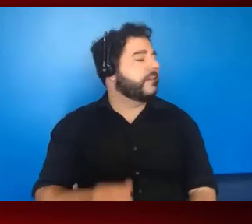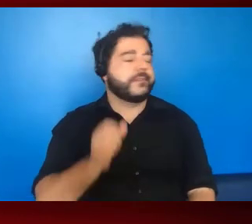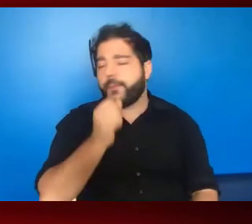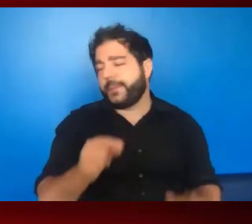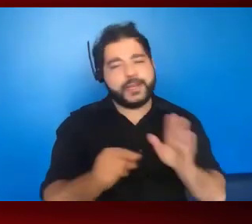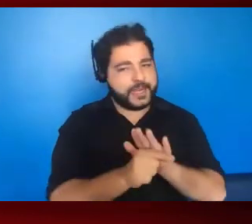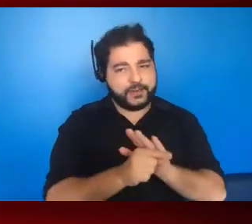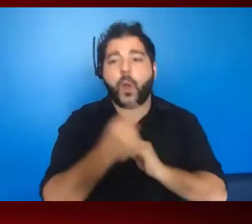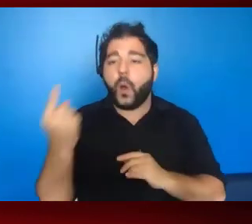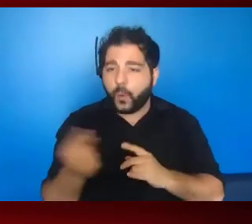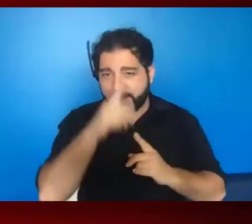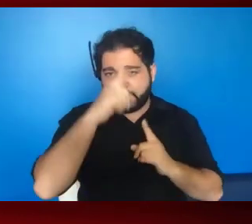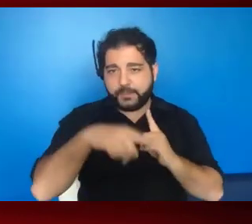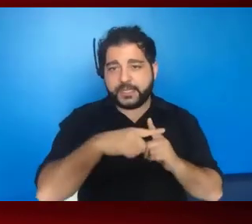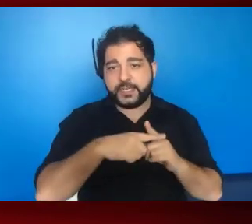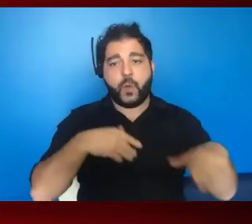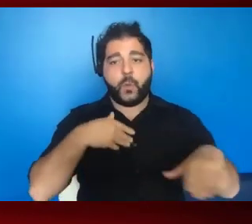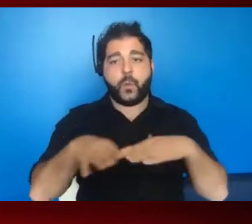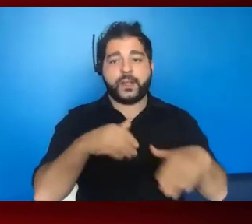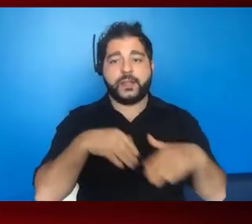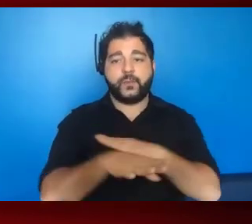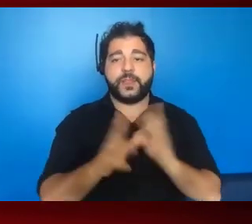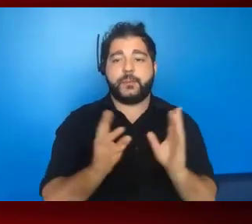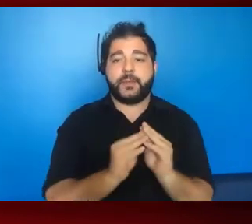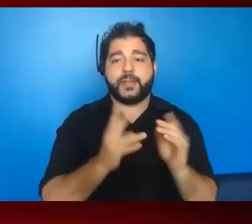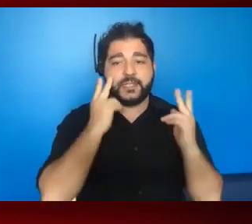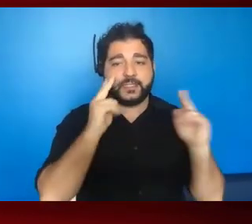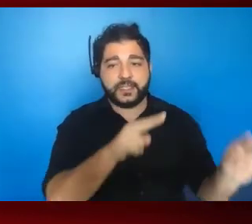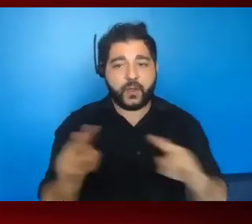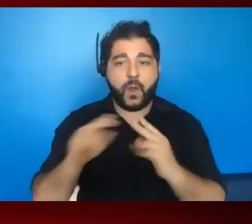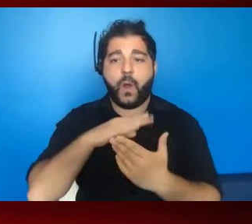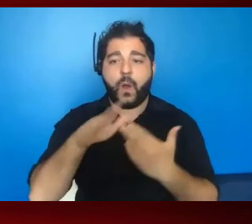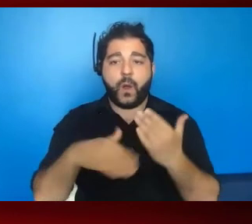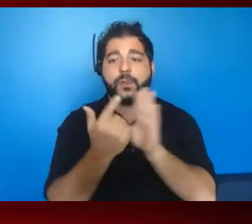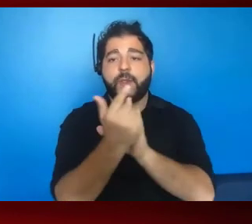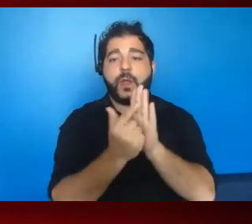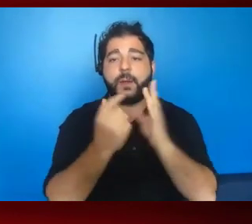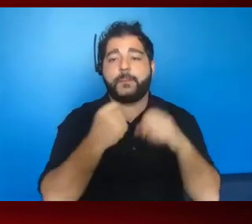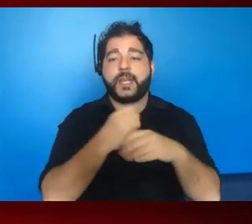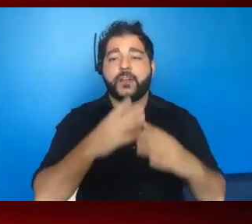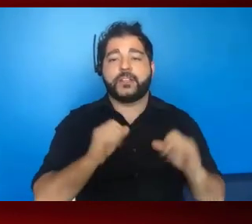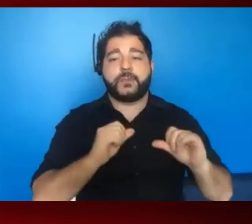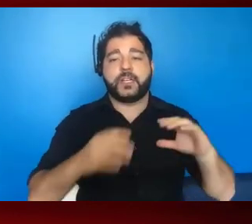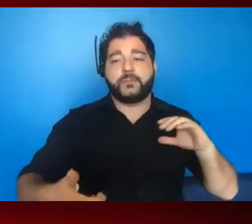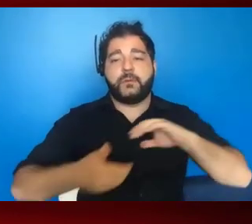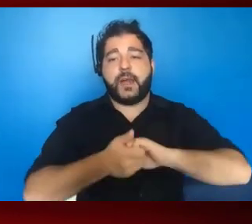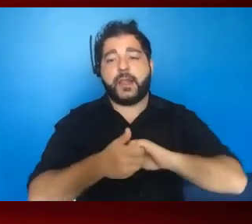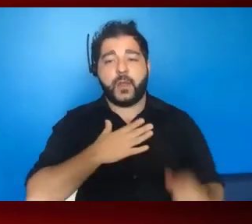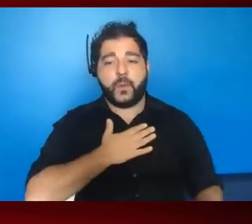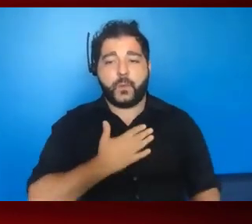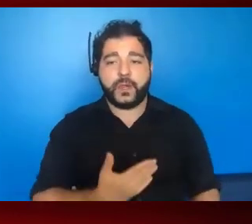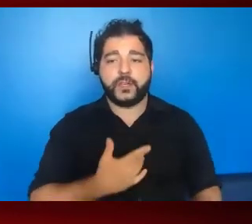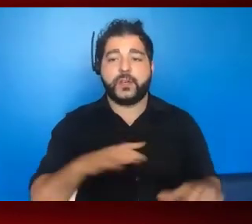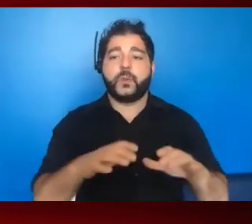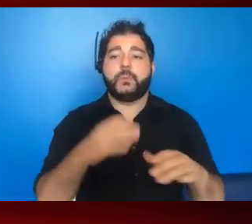always be positive, walk into those meetings, seeing every legislator is a potential ally willing to do